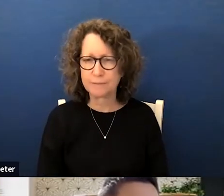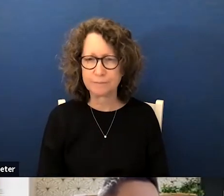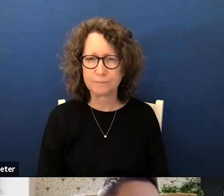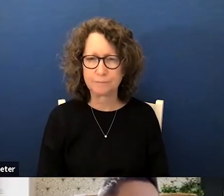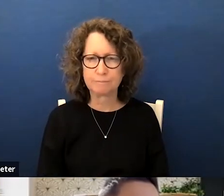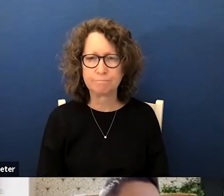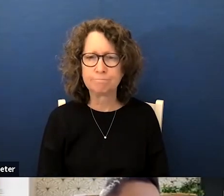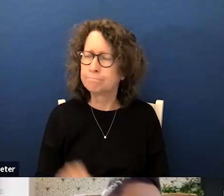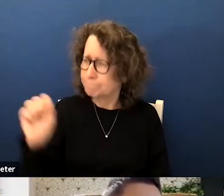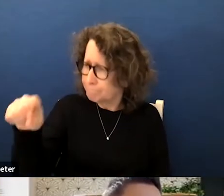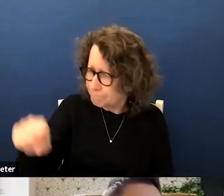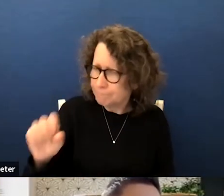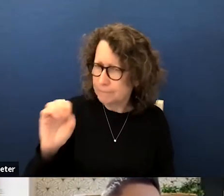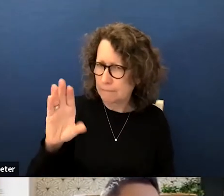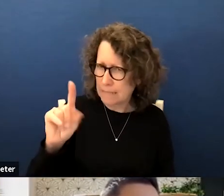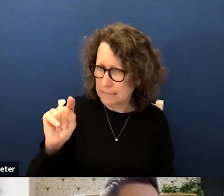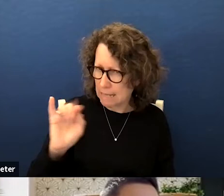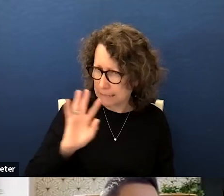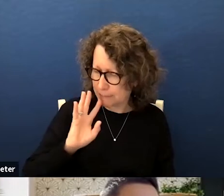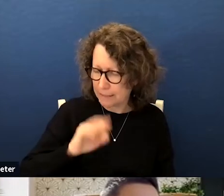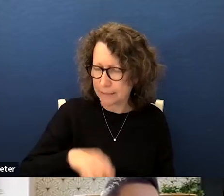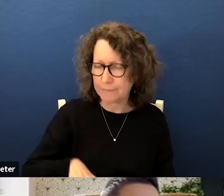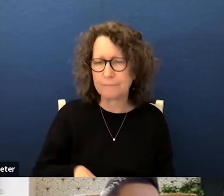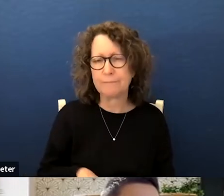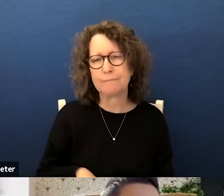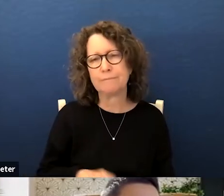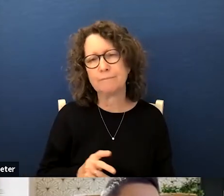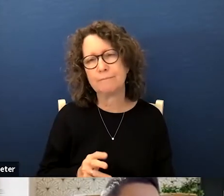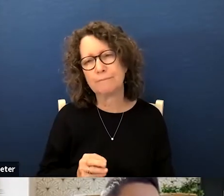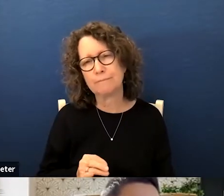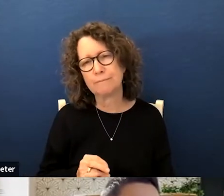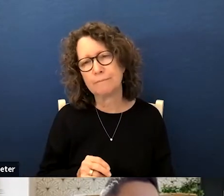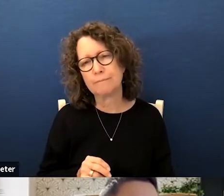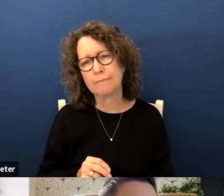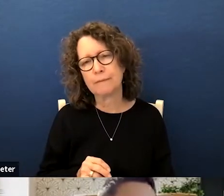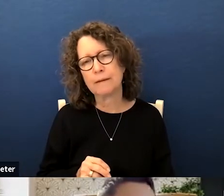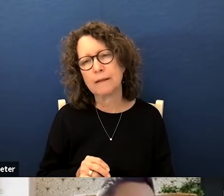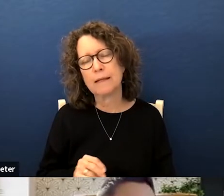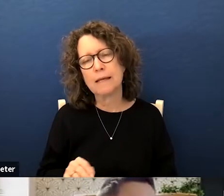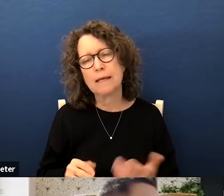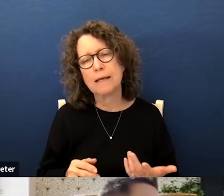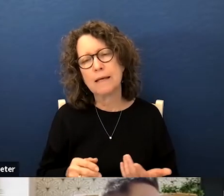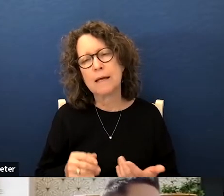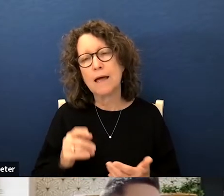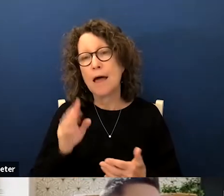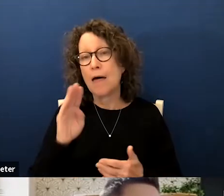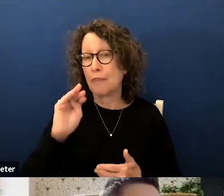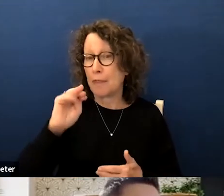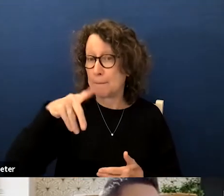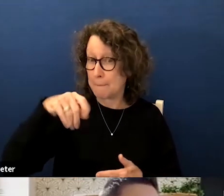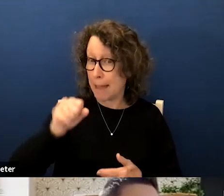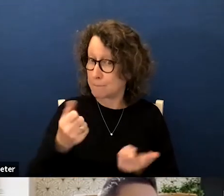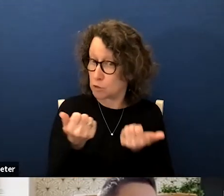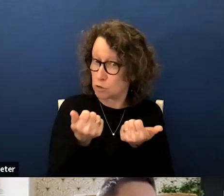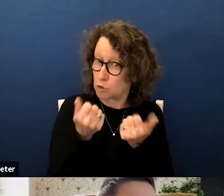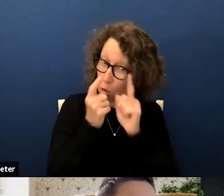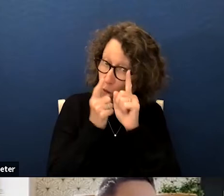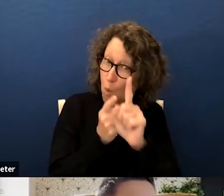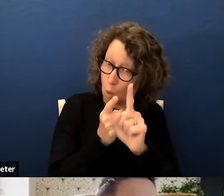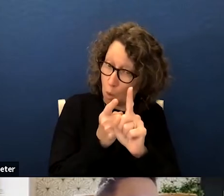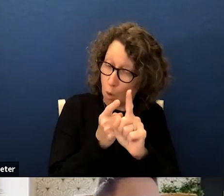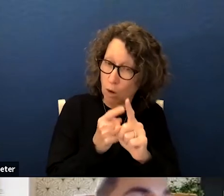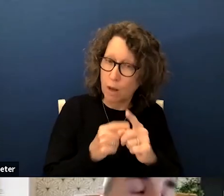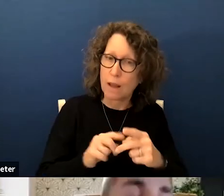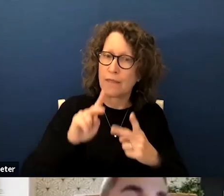sure and so um essentially what the maps try to do and that's um you know the